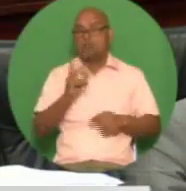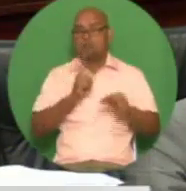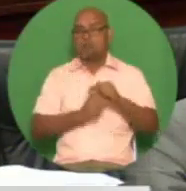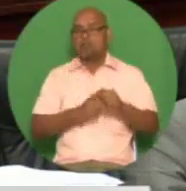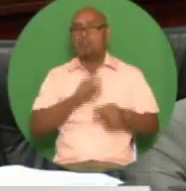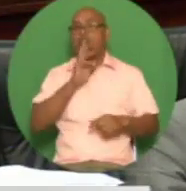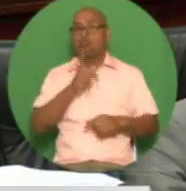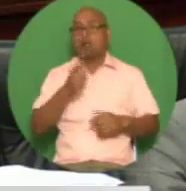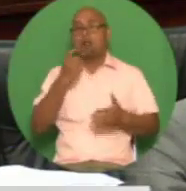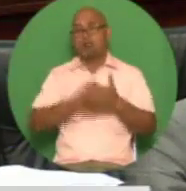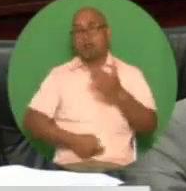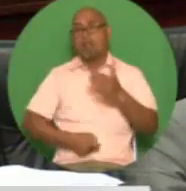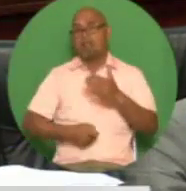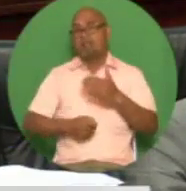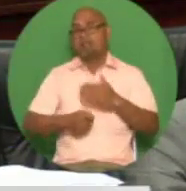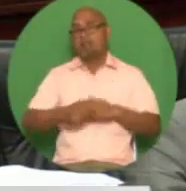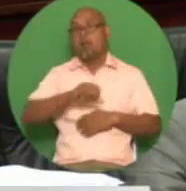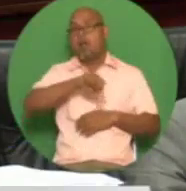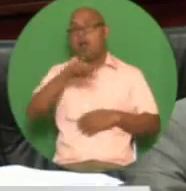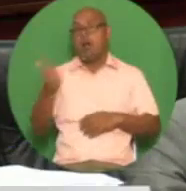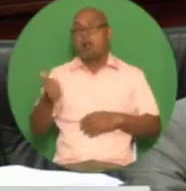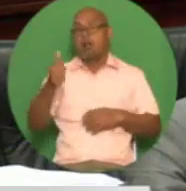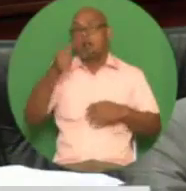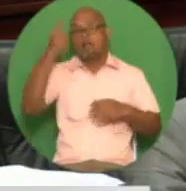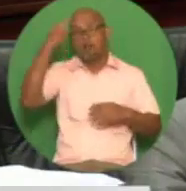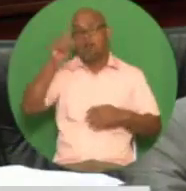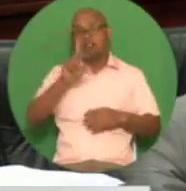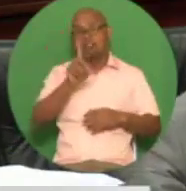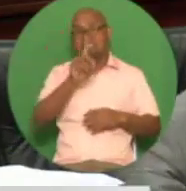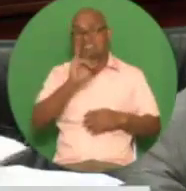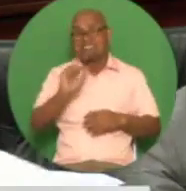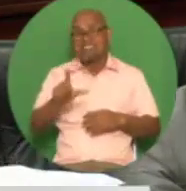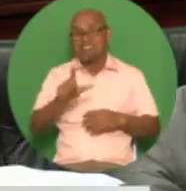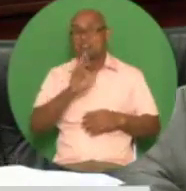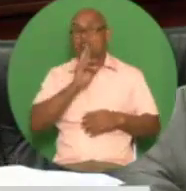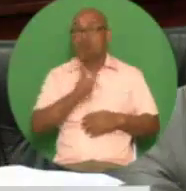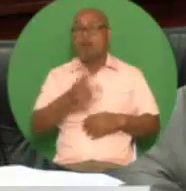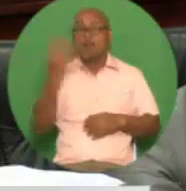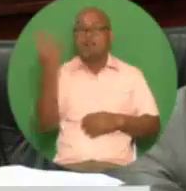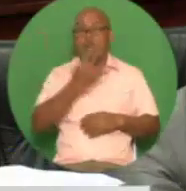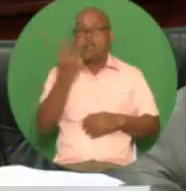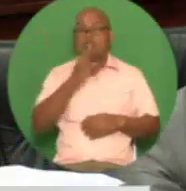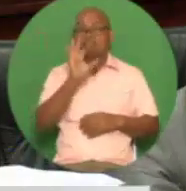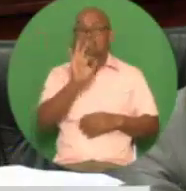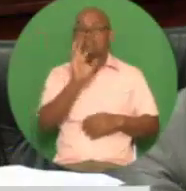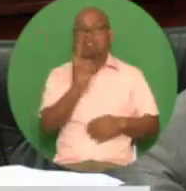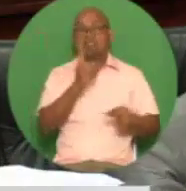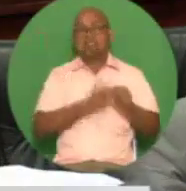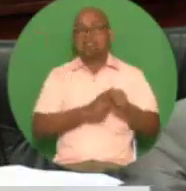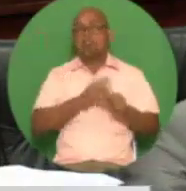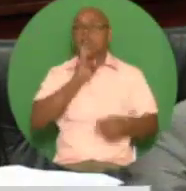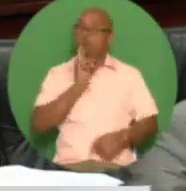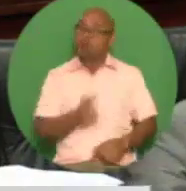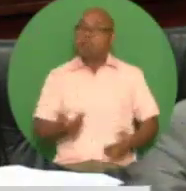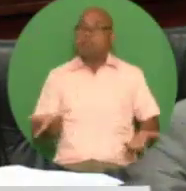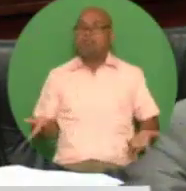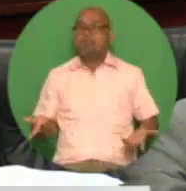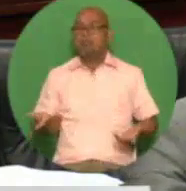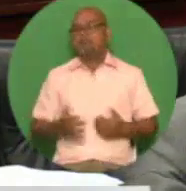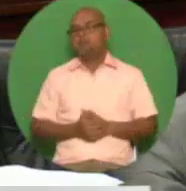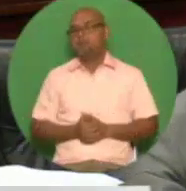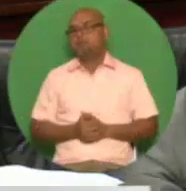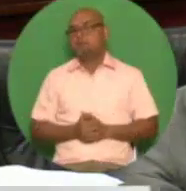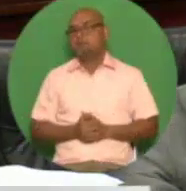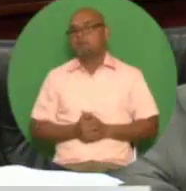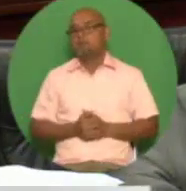the actual unsubsidized price of diesel should really be four dollars and ninety six cents per liter it will be